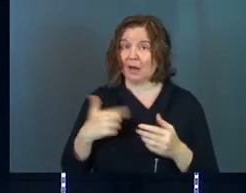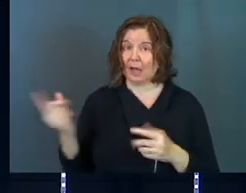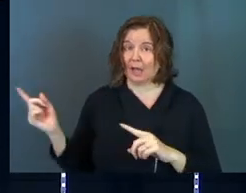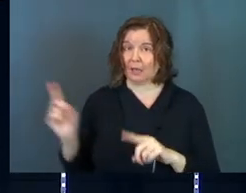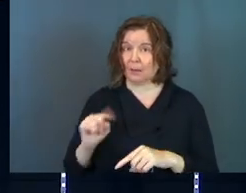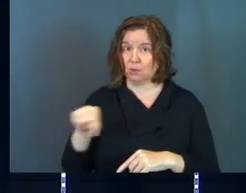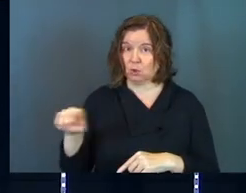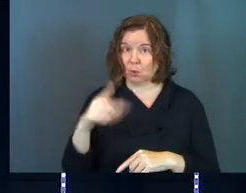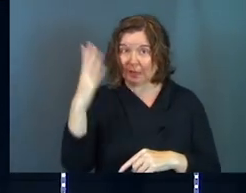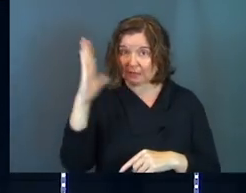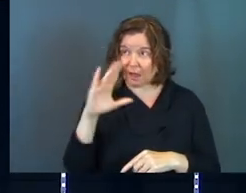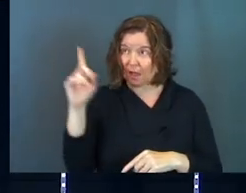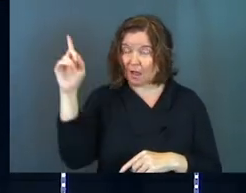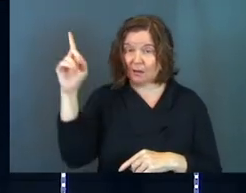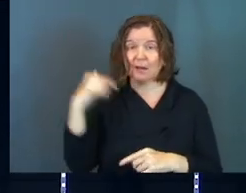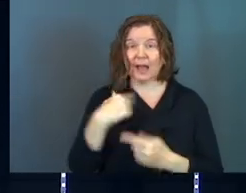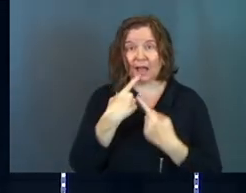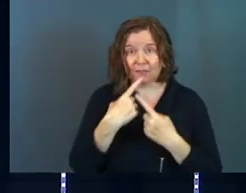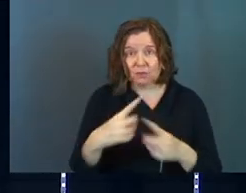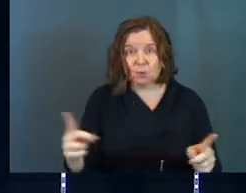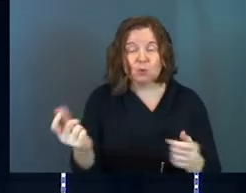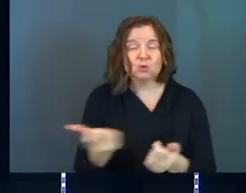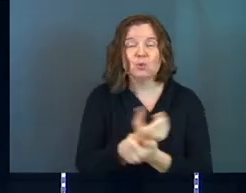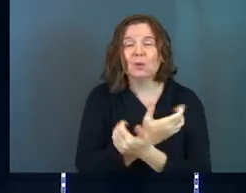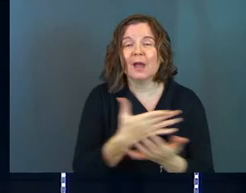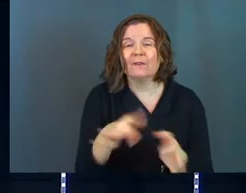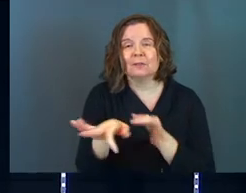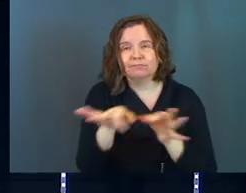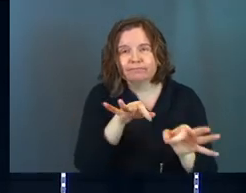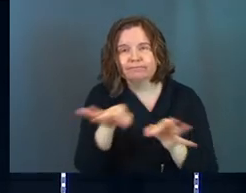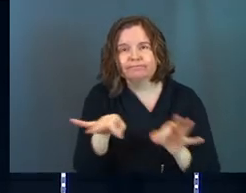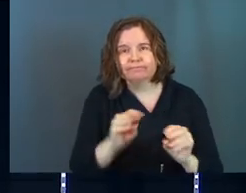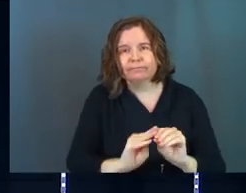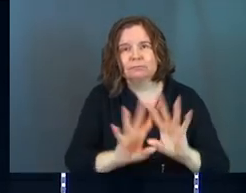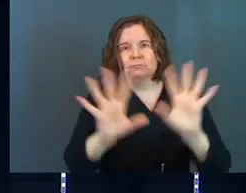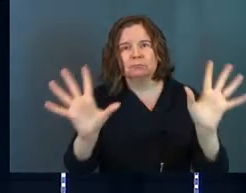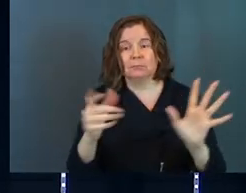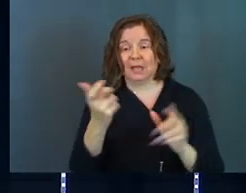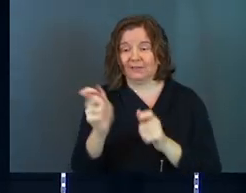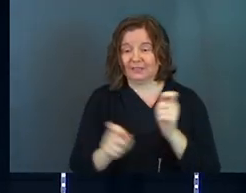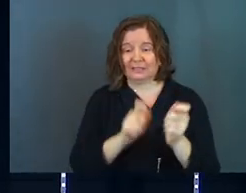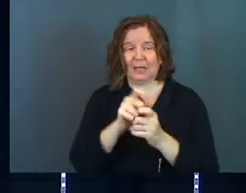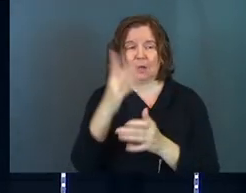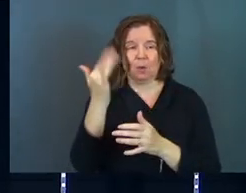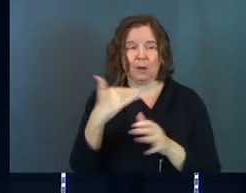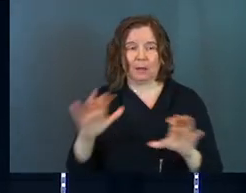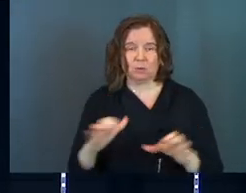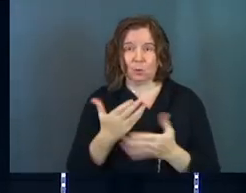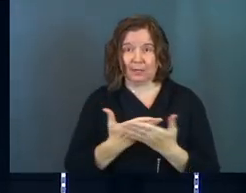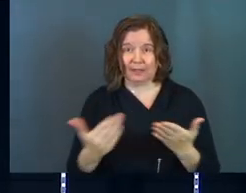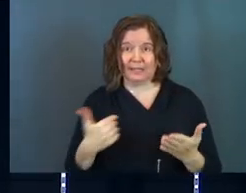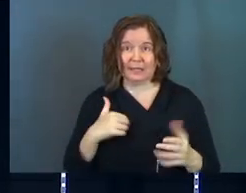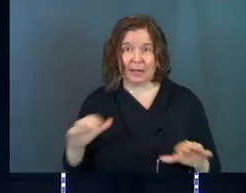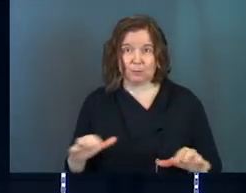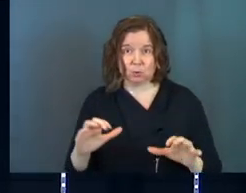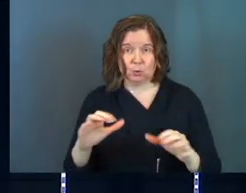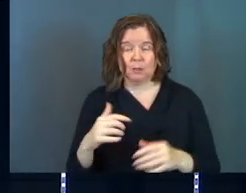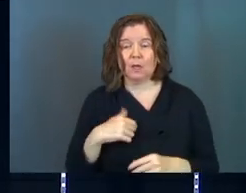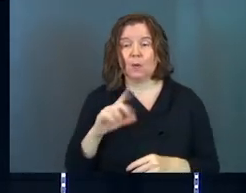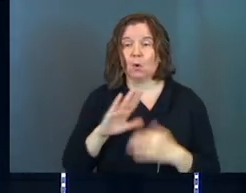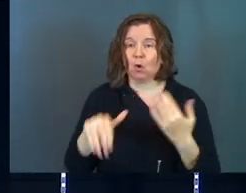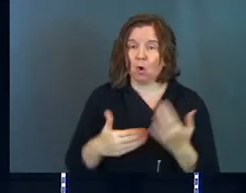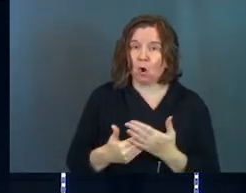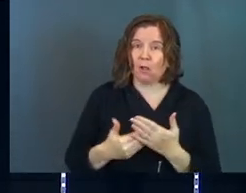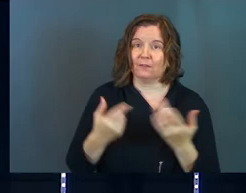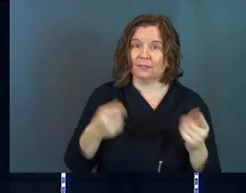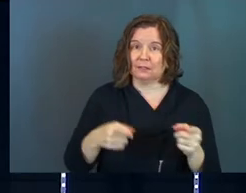I've come to you as God, God, I've told you everything I'm about. I've told you exactly why I'm doing the things that I'm doing and where